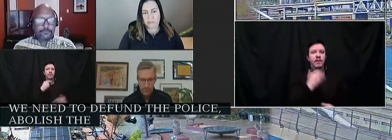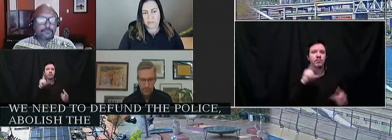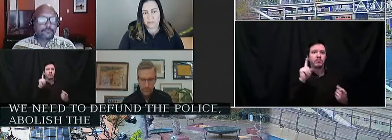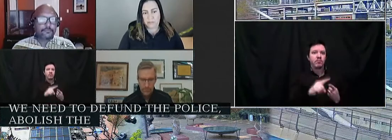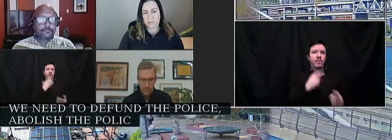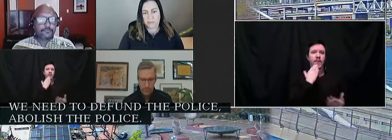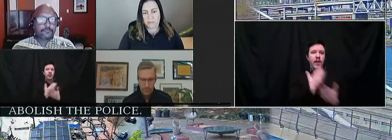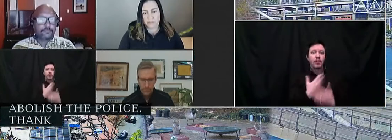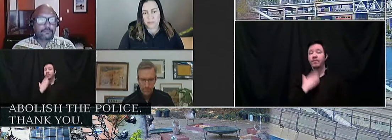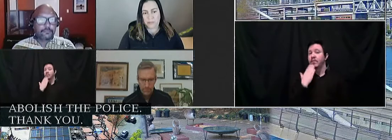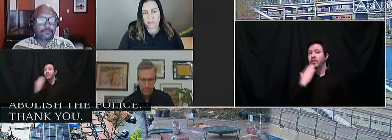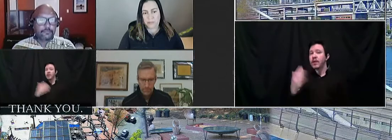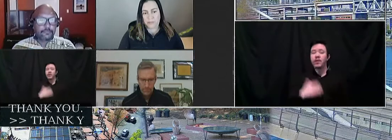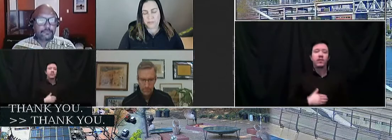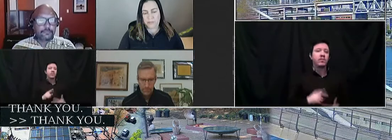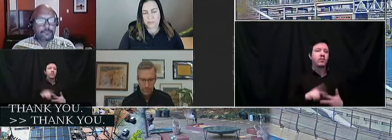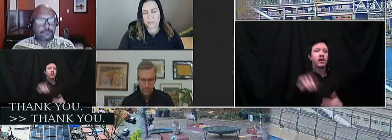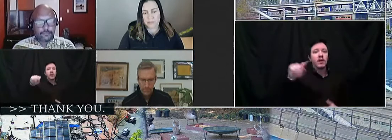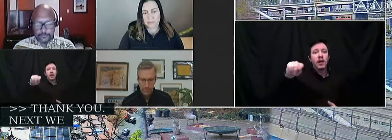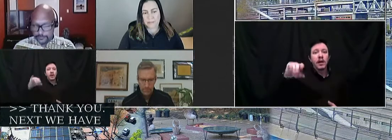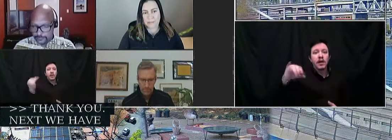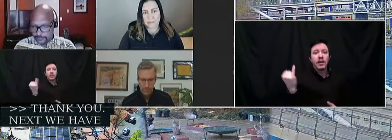Thank you. Next we have TJ.